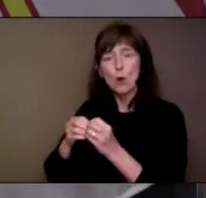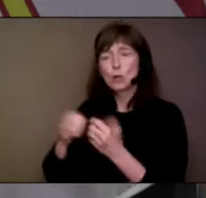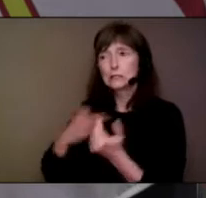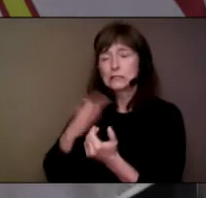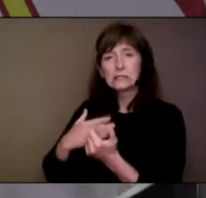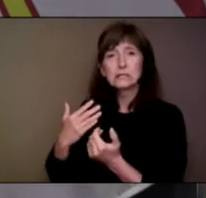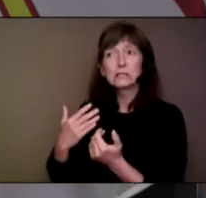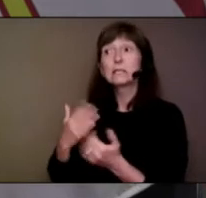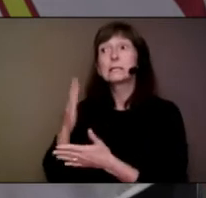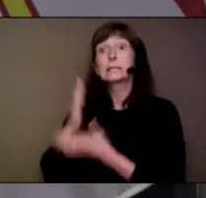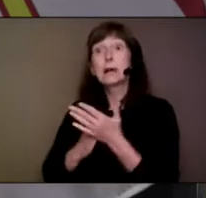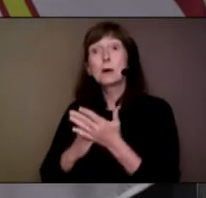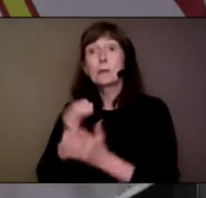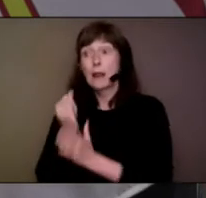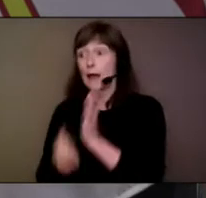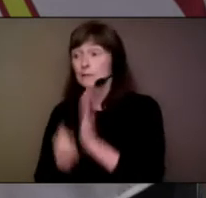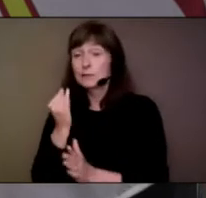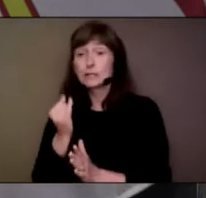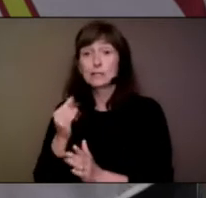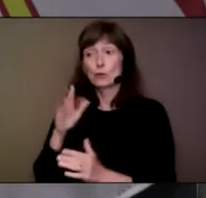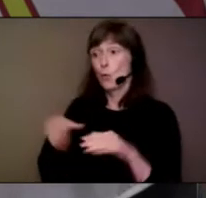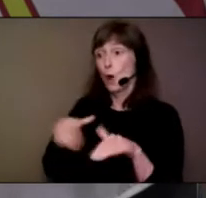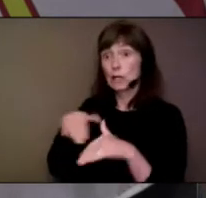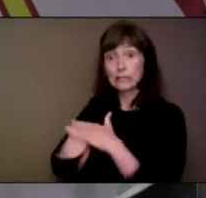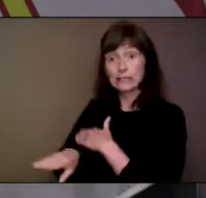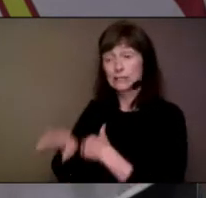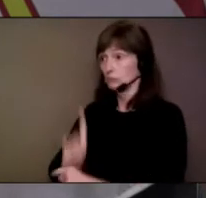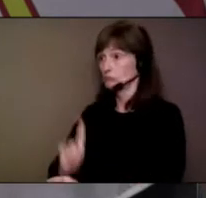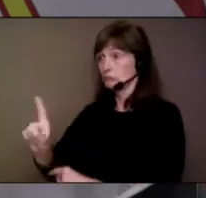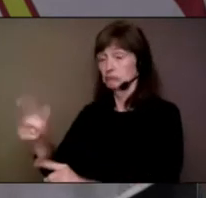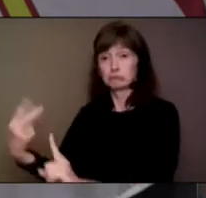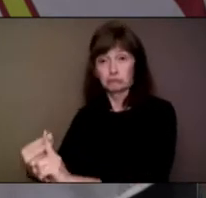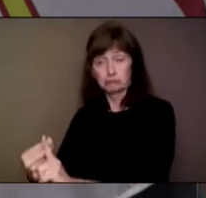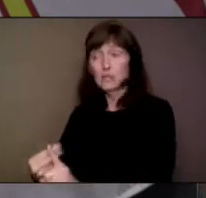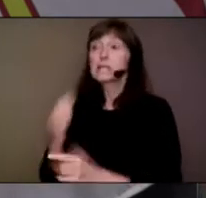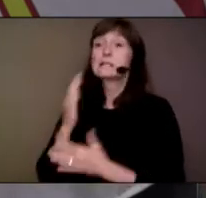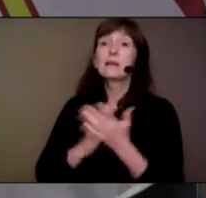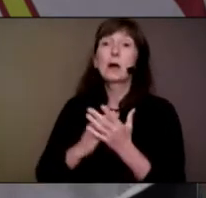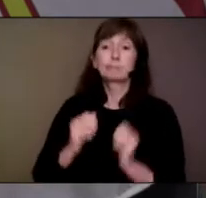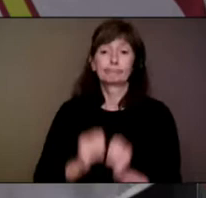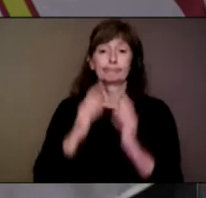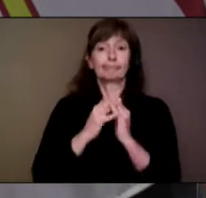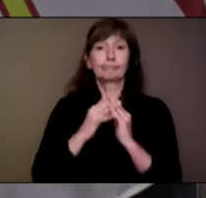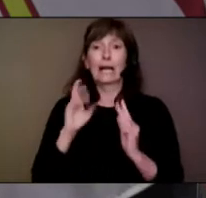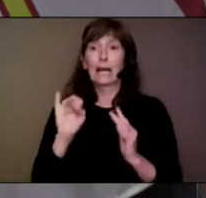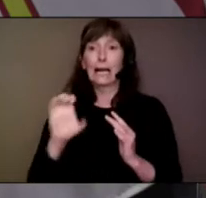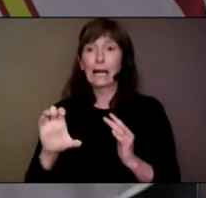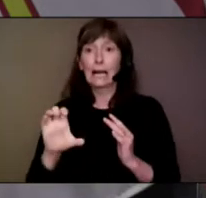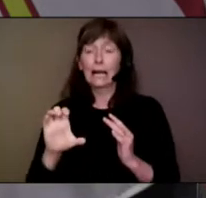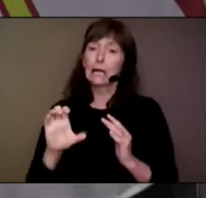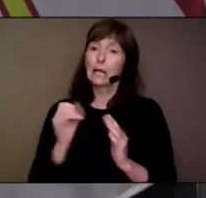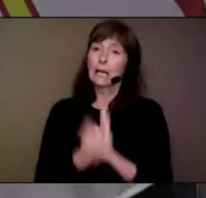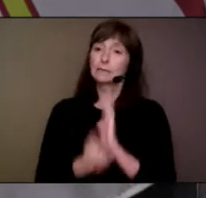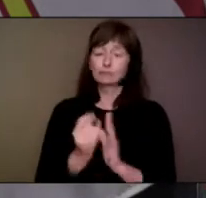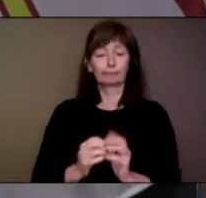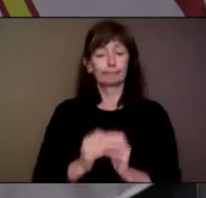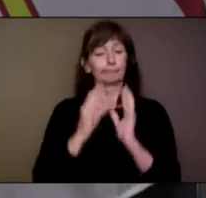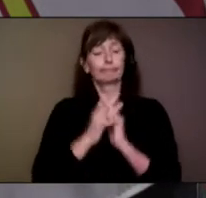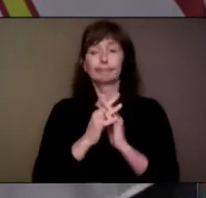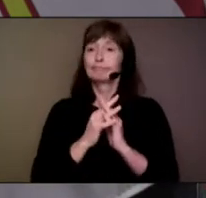drop-in appointments, walk-in appointments. Some are doing pop-up clinics in various places where, you know,